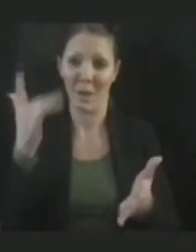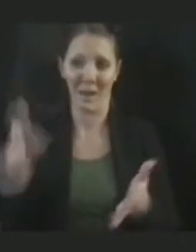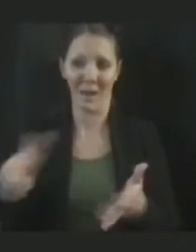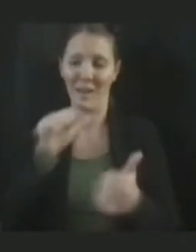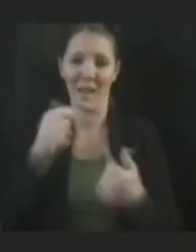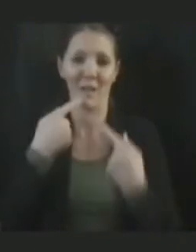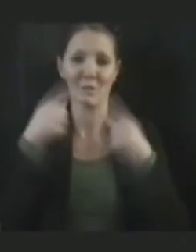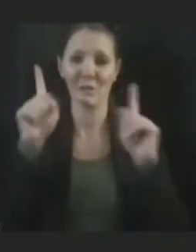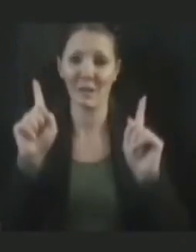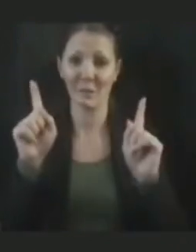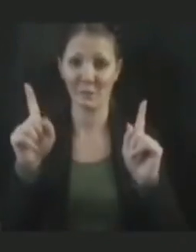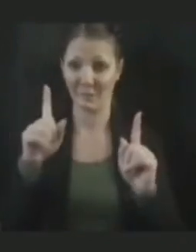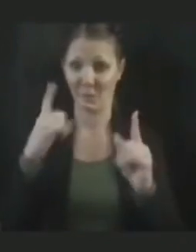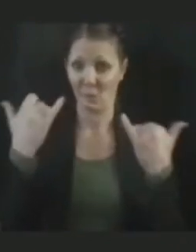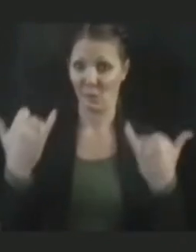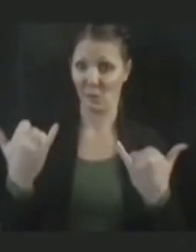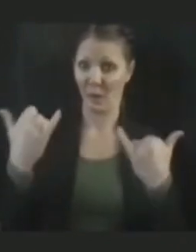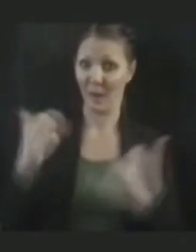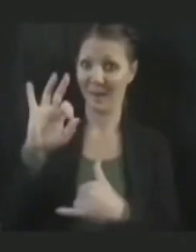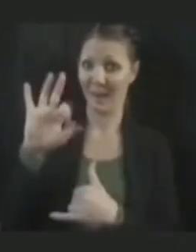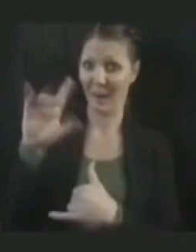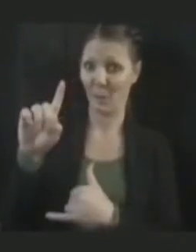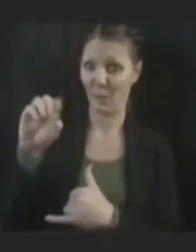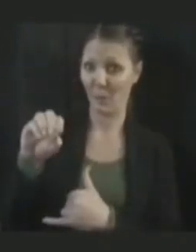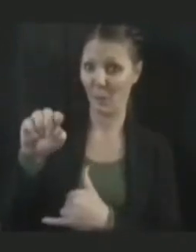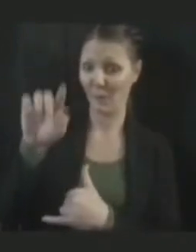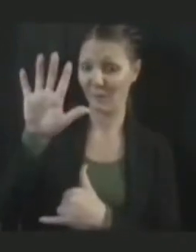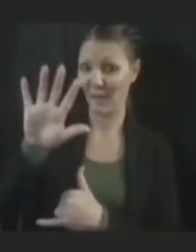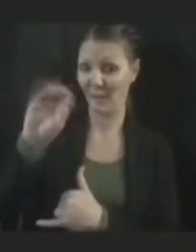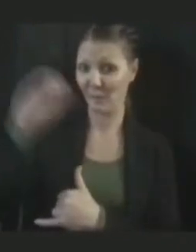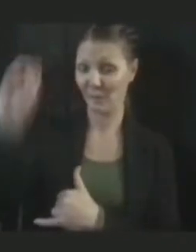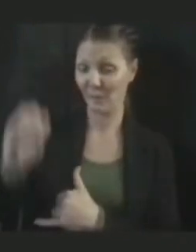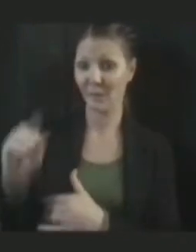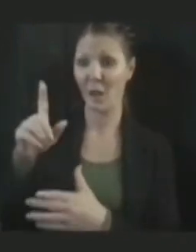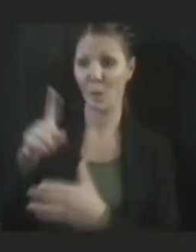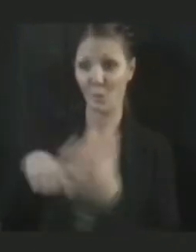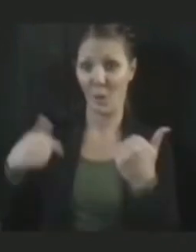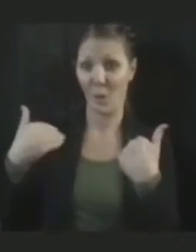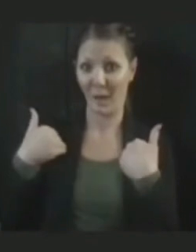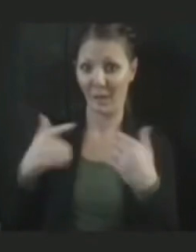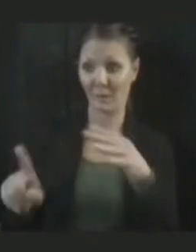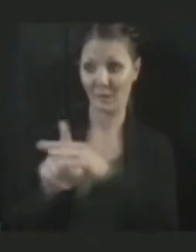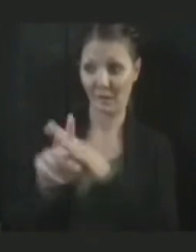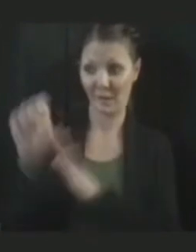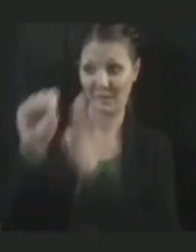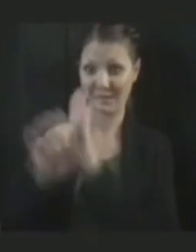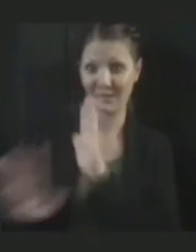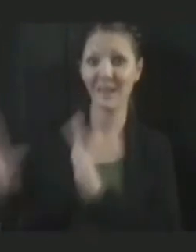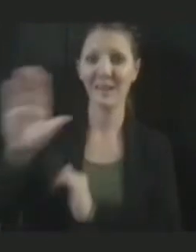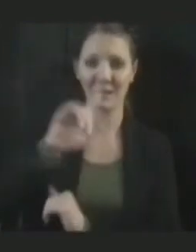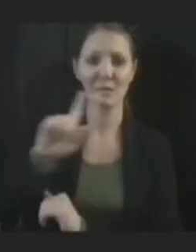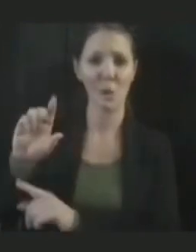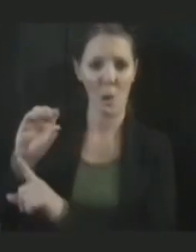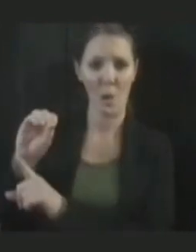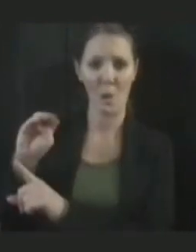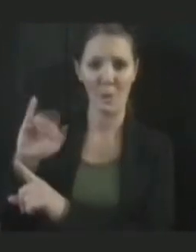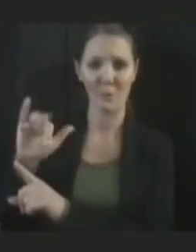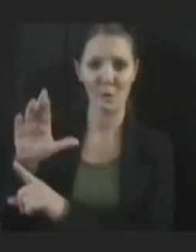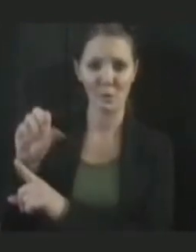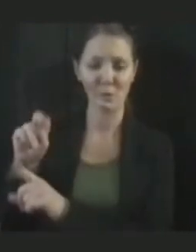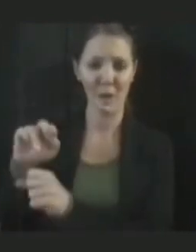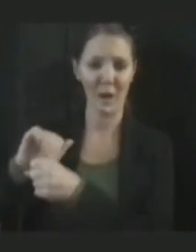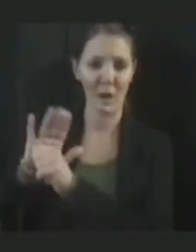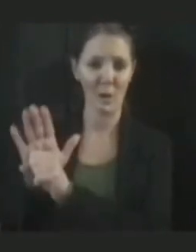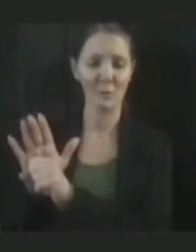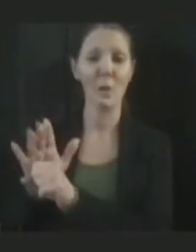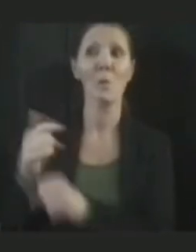.5% of the variants that we have in the state are Omicron. So what we need is Sotrovimab. However, it is limited in its